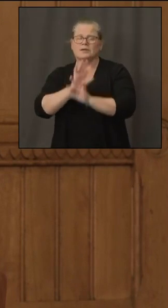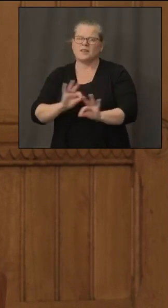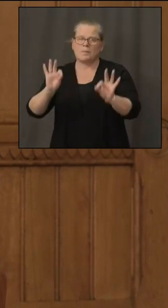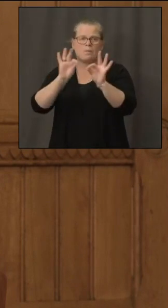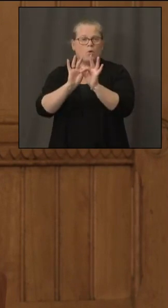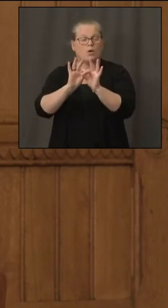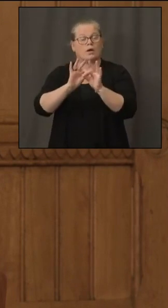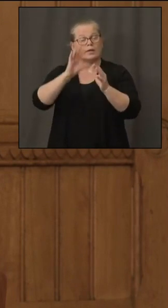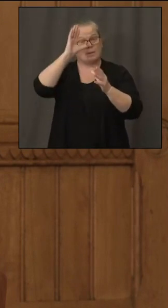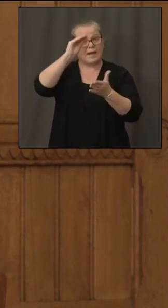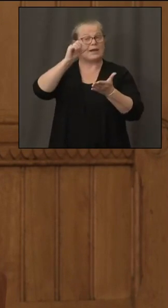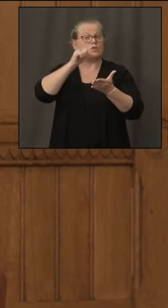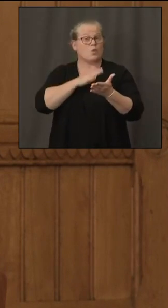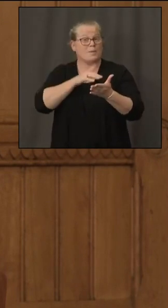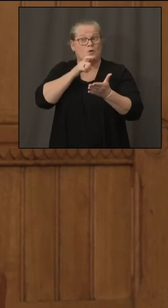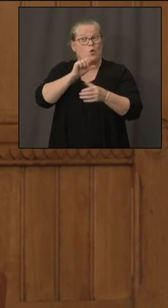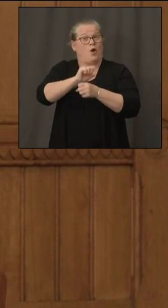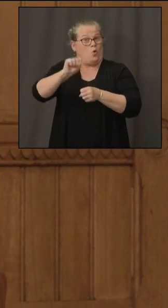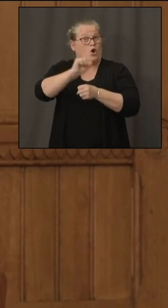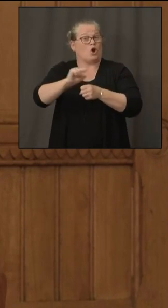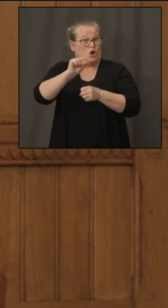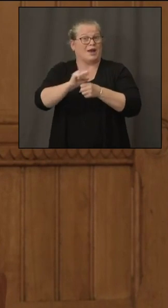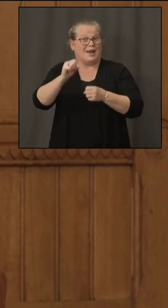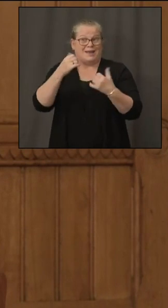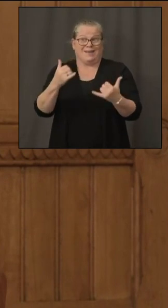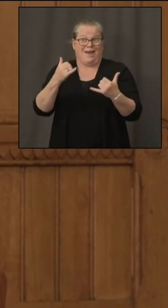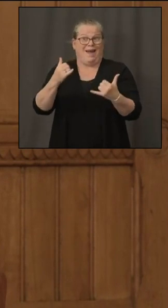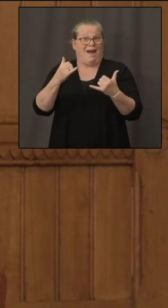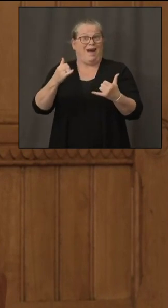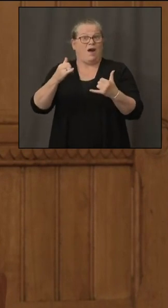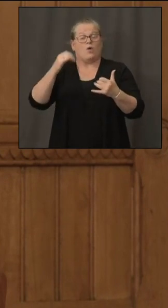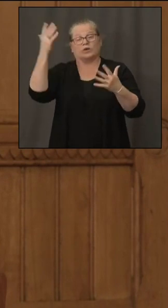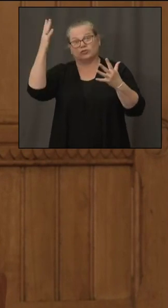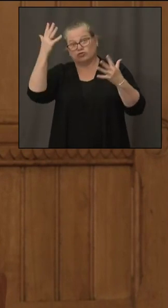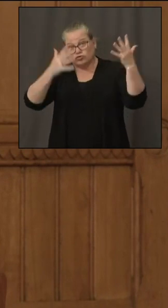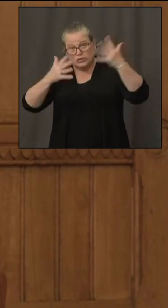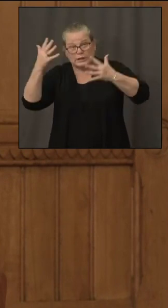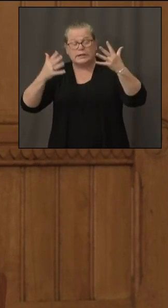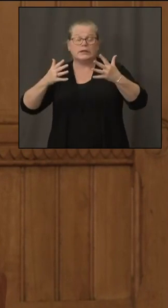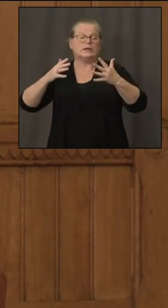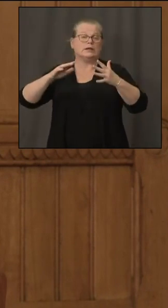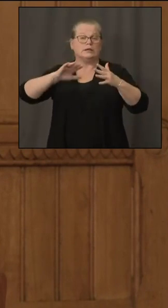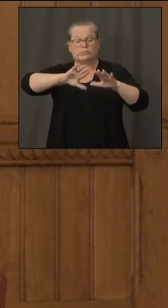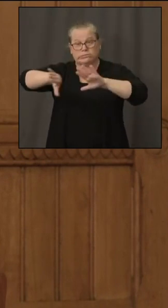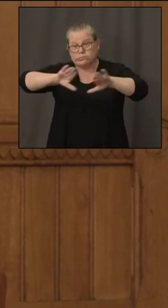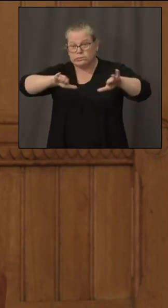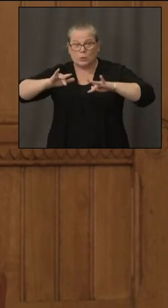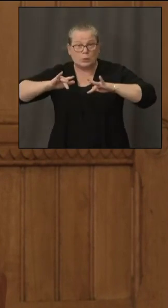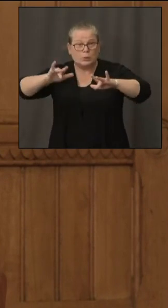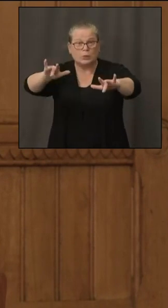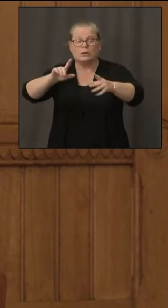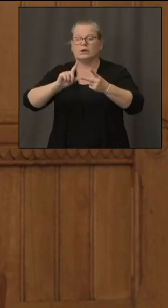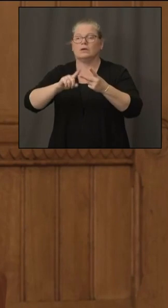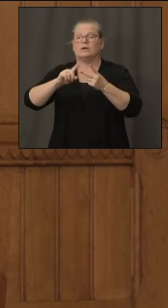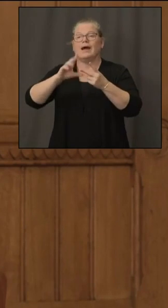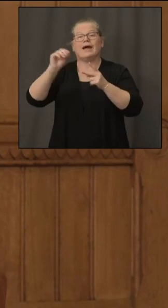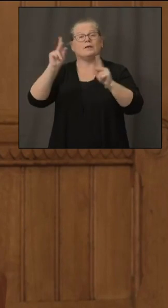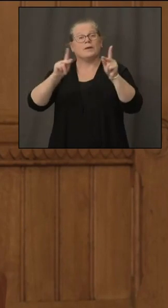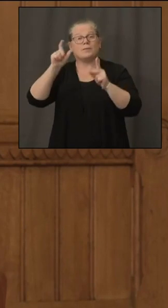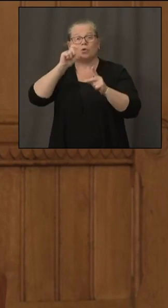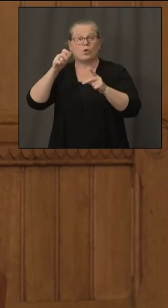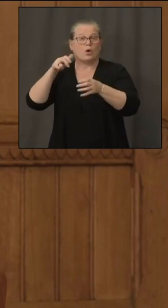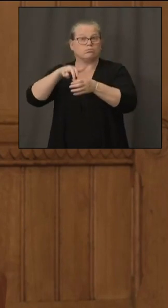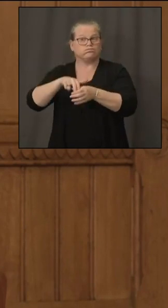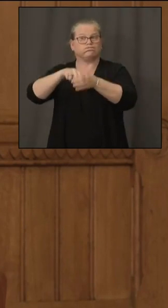the men and women um who are working in those line crews uh clearing trees um who are uh utility personnel who are out there